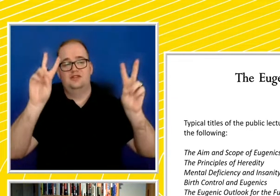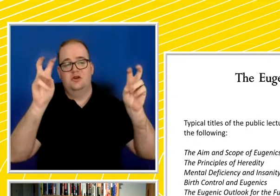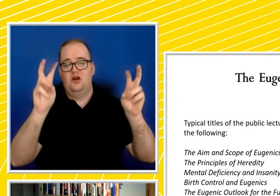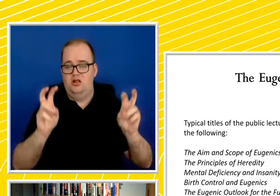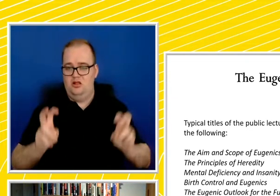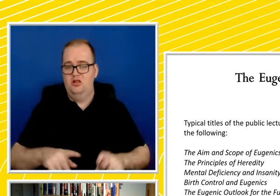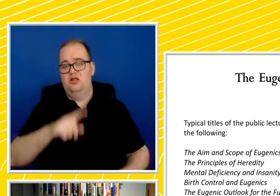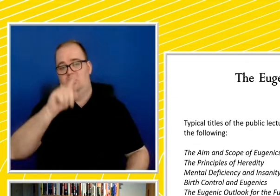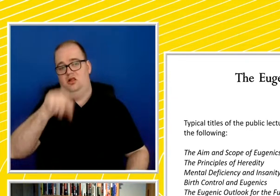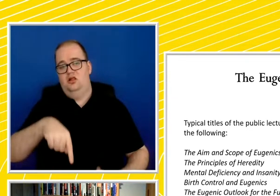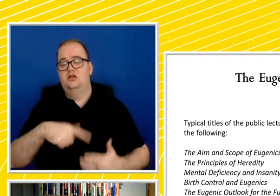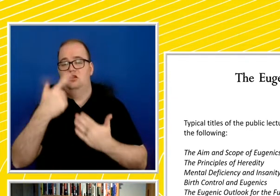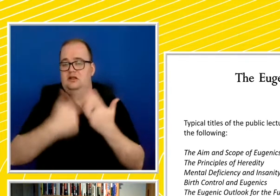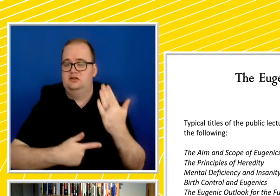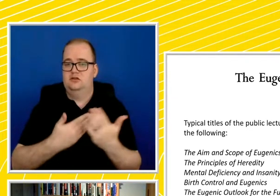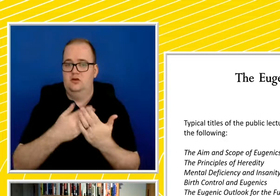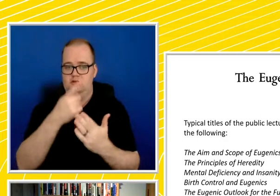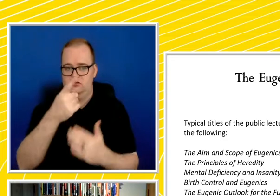given during that period.